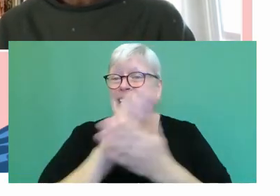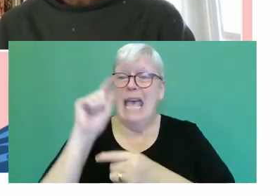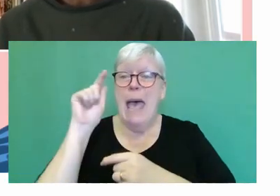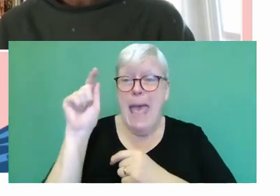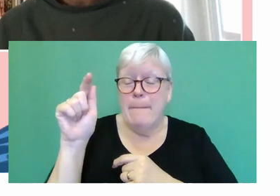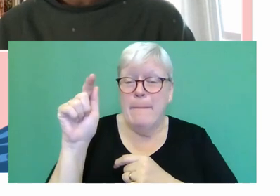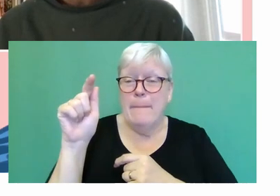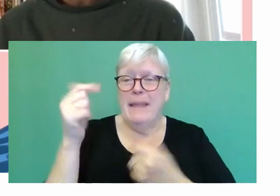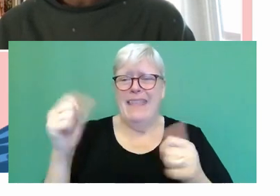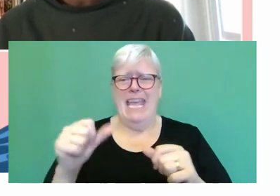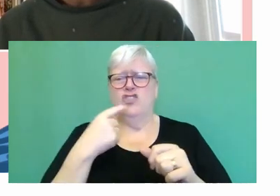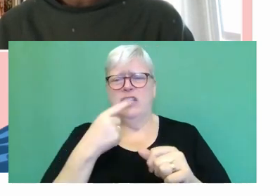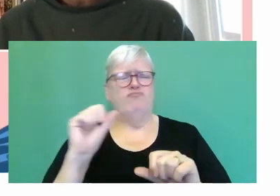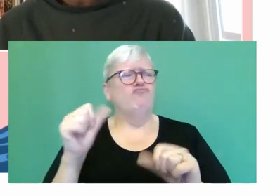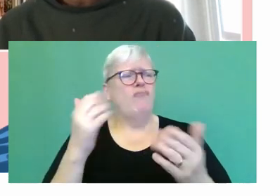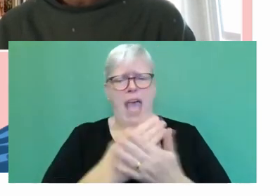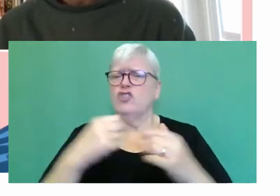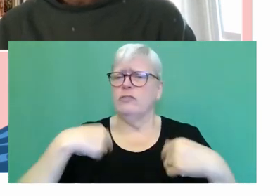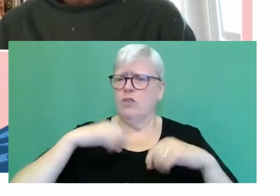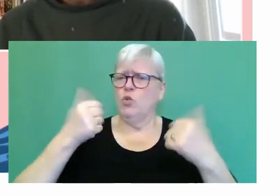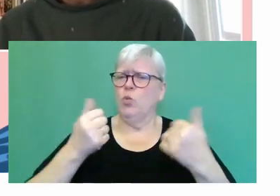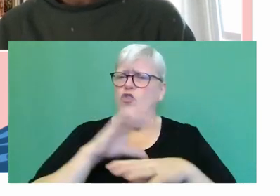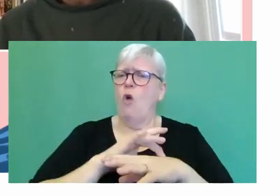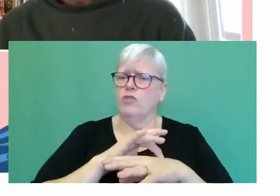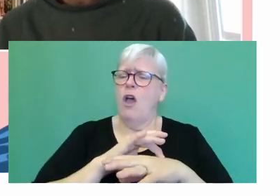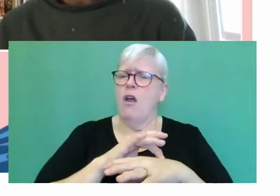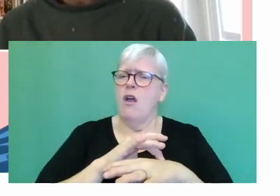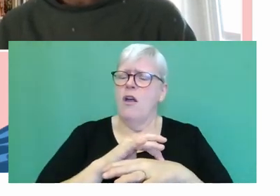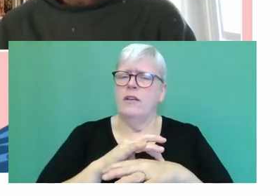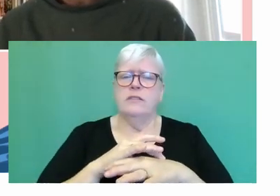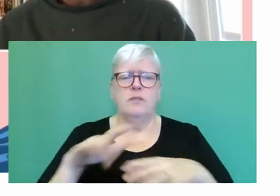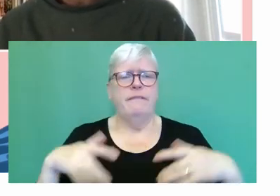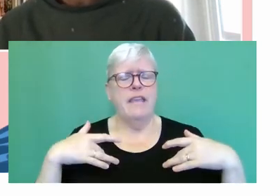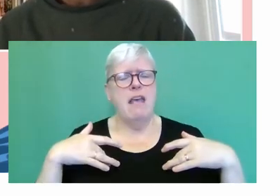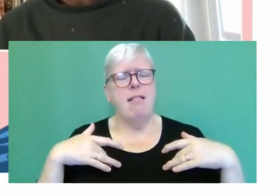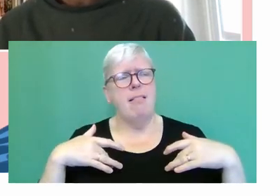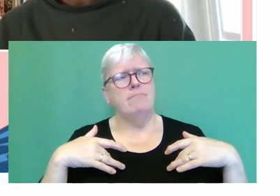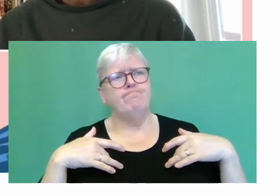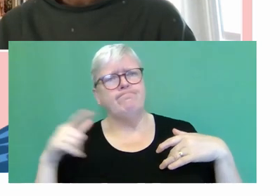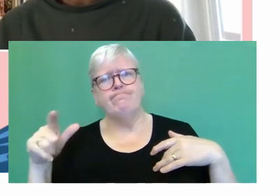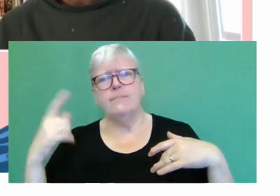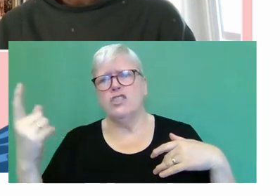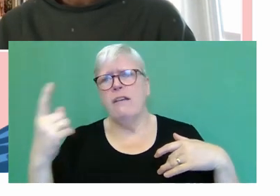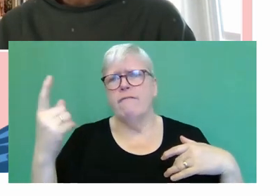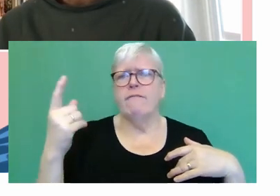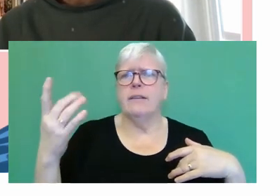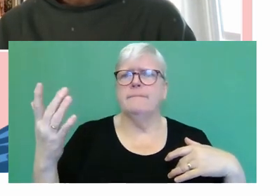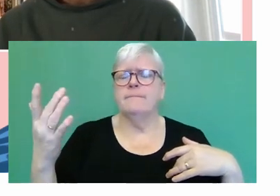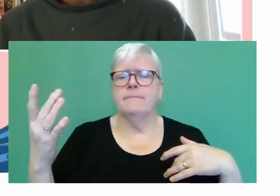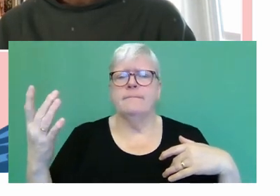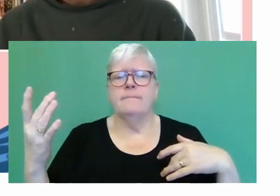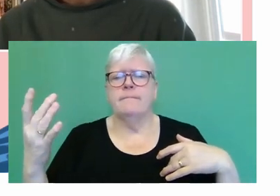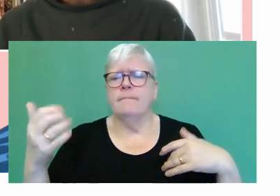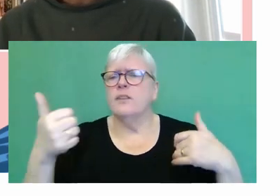she's actually a good doctor. But there's this sense of that she kind of is the, she's the good girl,